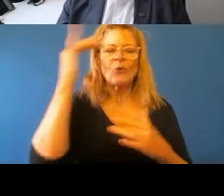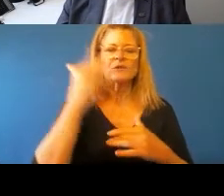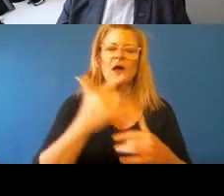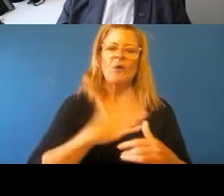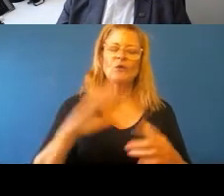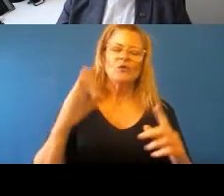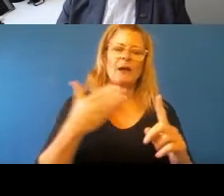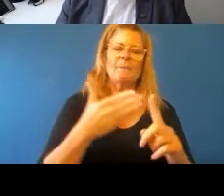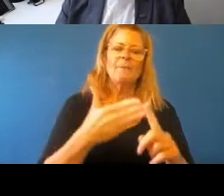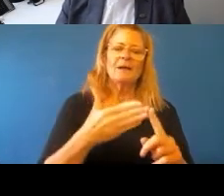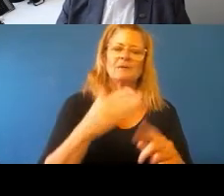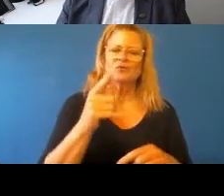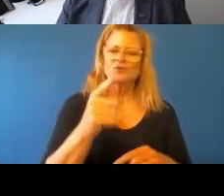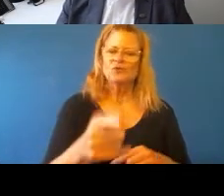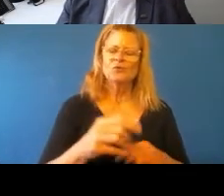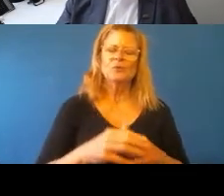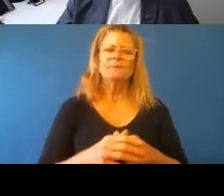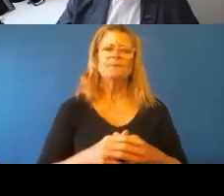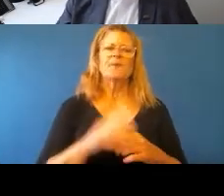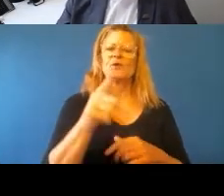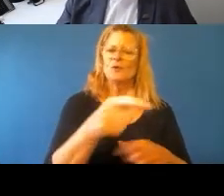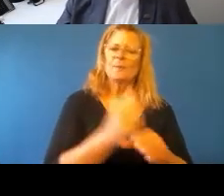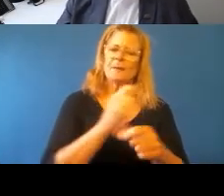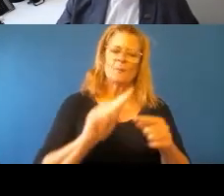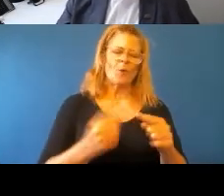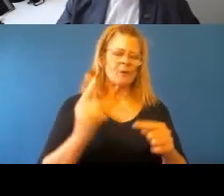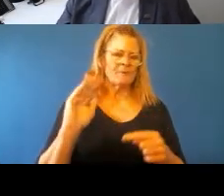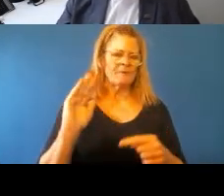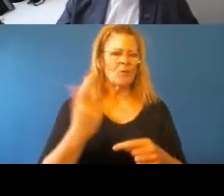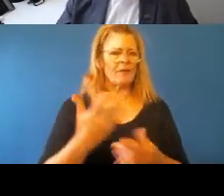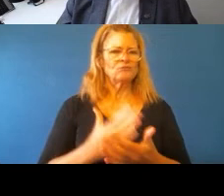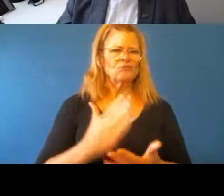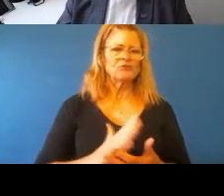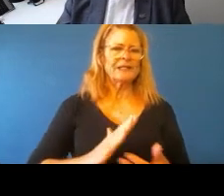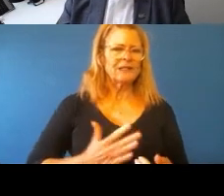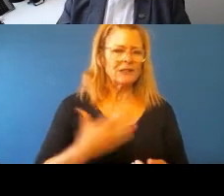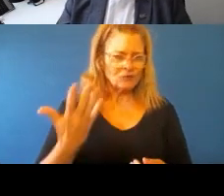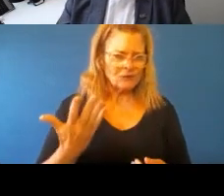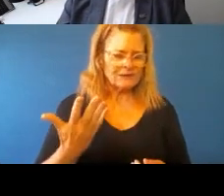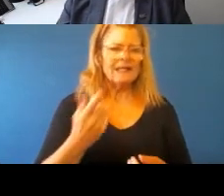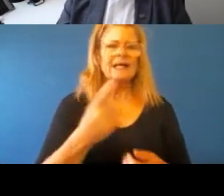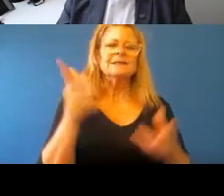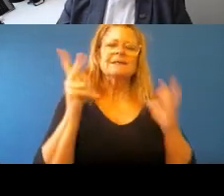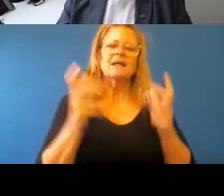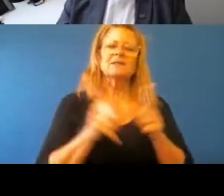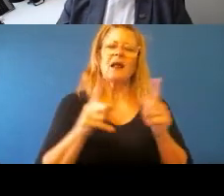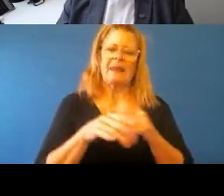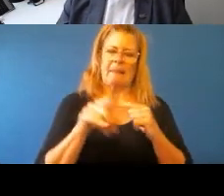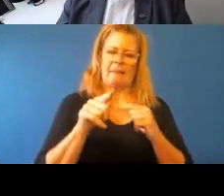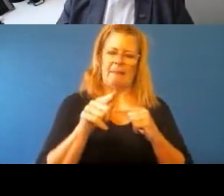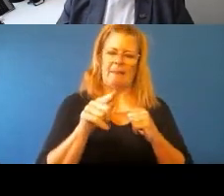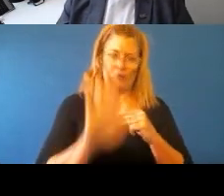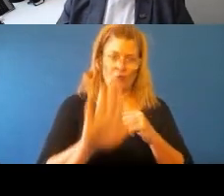point you just made there, which was particularly interesting. It sounds like in the organisation, in the department in which you